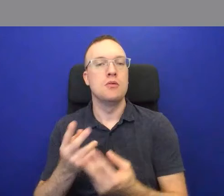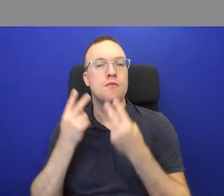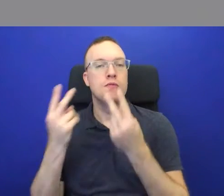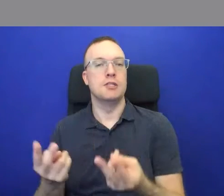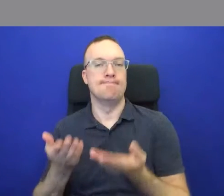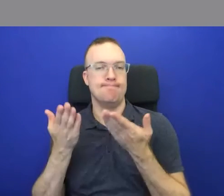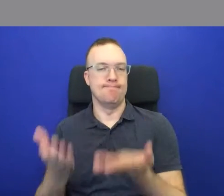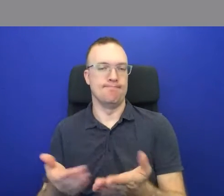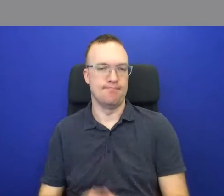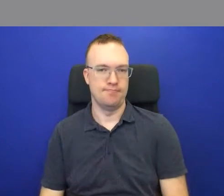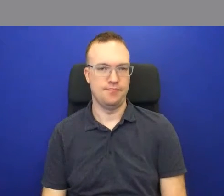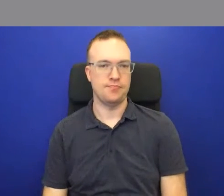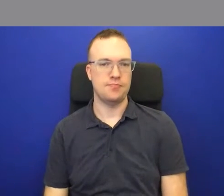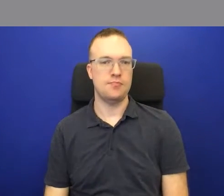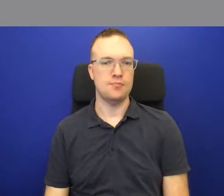way.